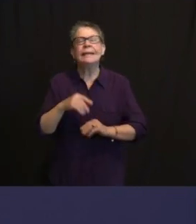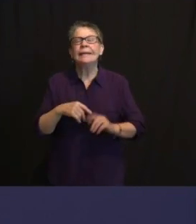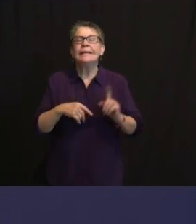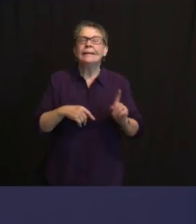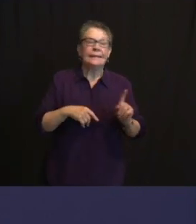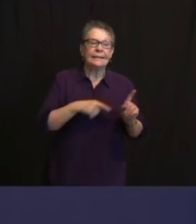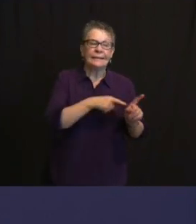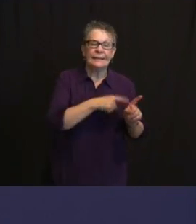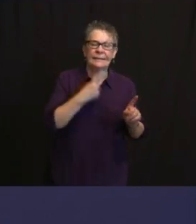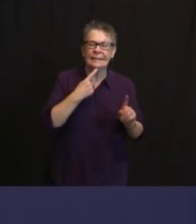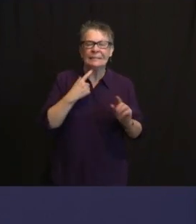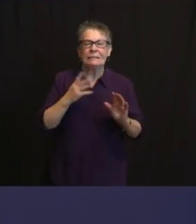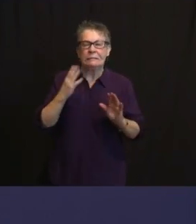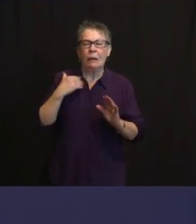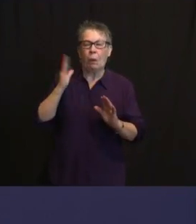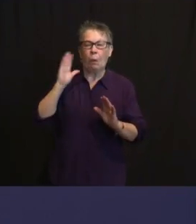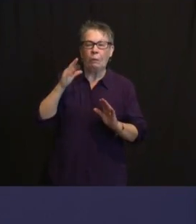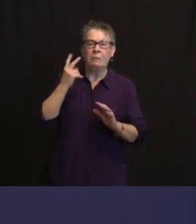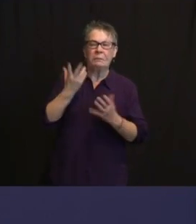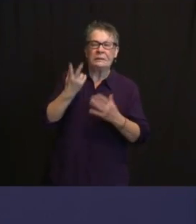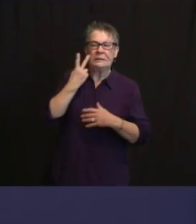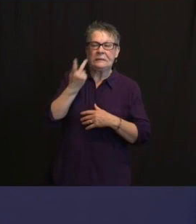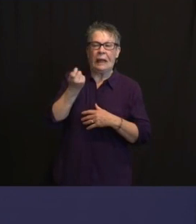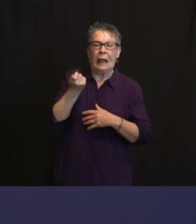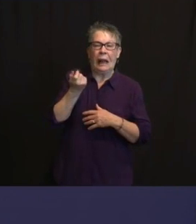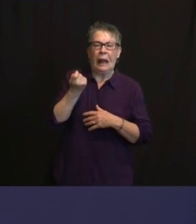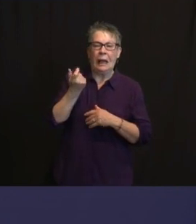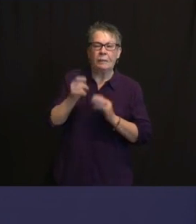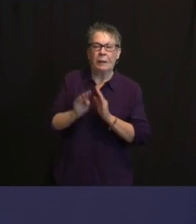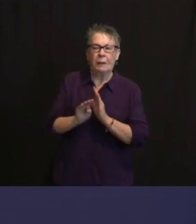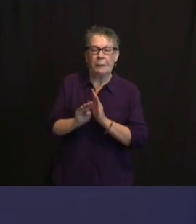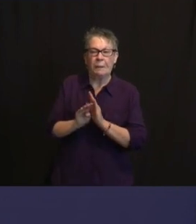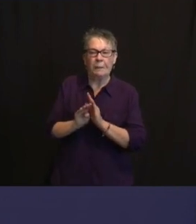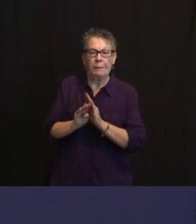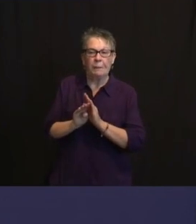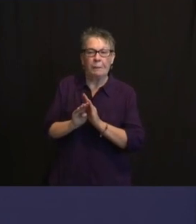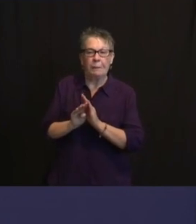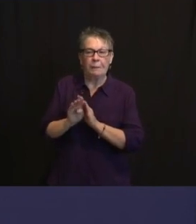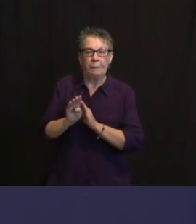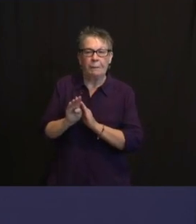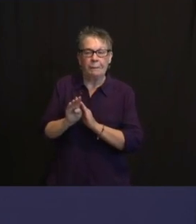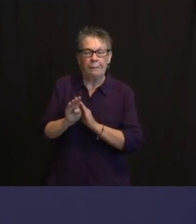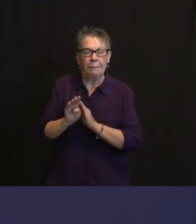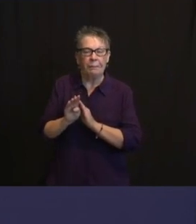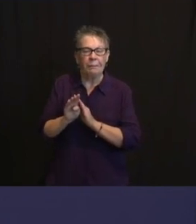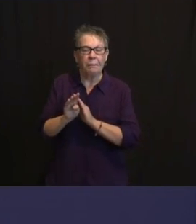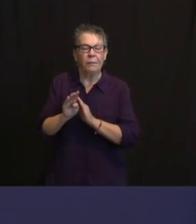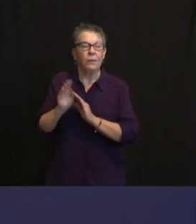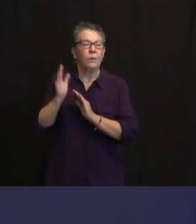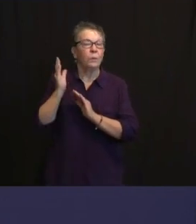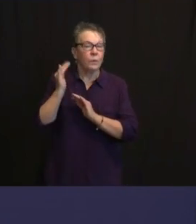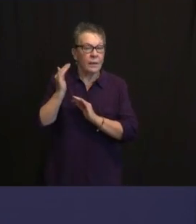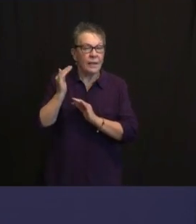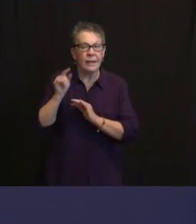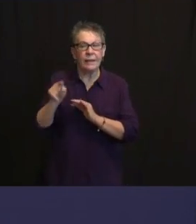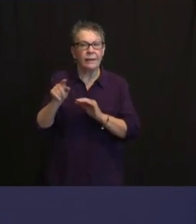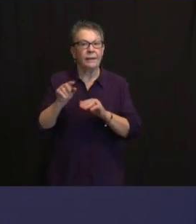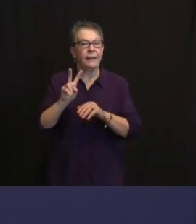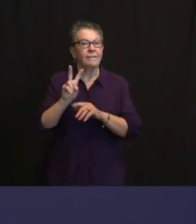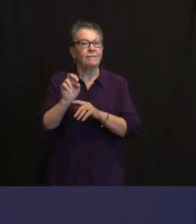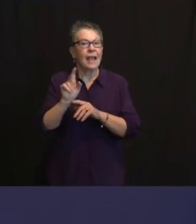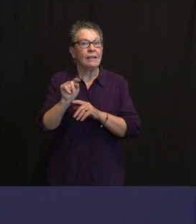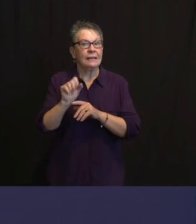BIT, AND HOSPITALIZATIONS. I TRULY BELIEVE THAT. I THINK OUR FOCUSED, OUR